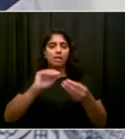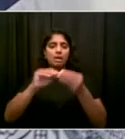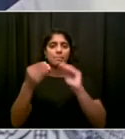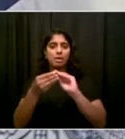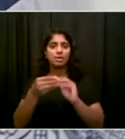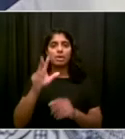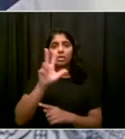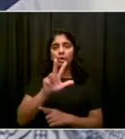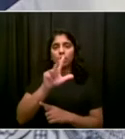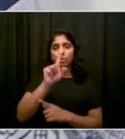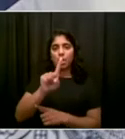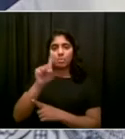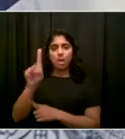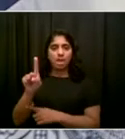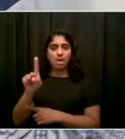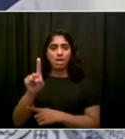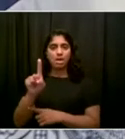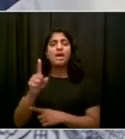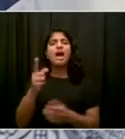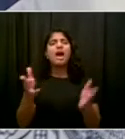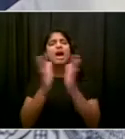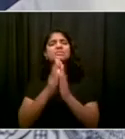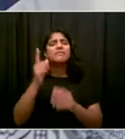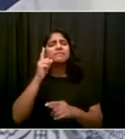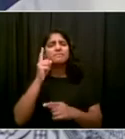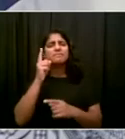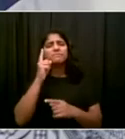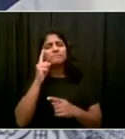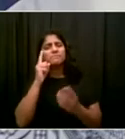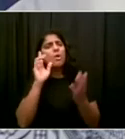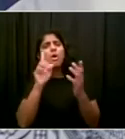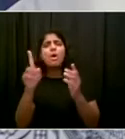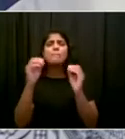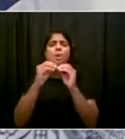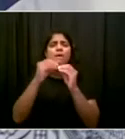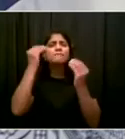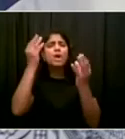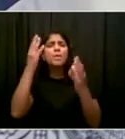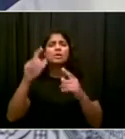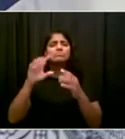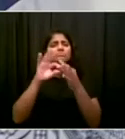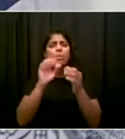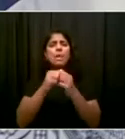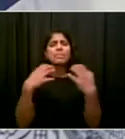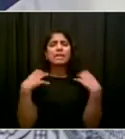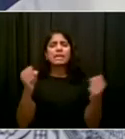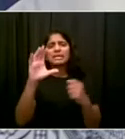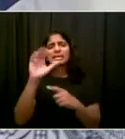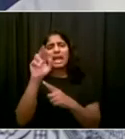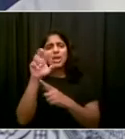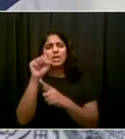the entire United States of America. And that's because of the leadership of Dr. Katz and the whole team at Health and Hospitals. So thank you very, very much.